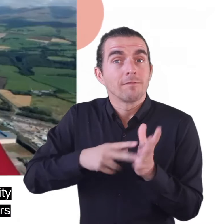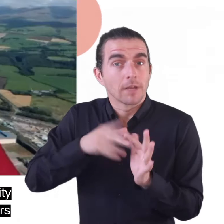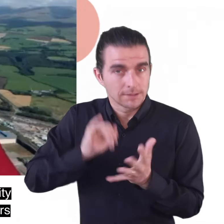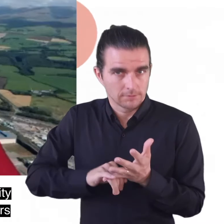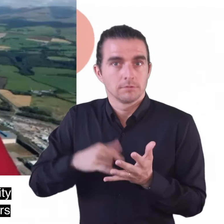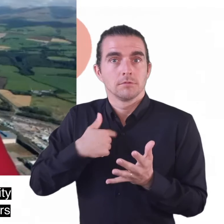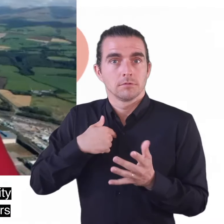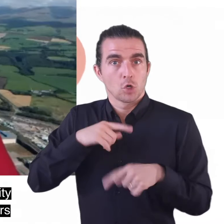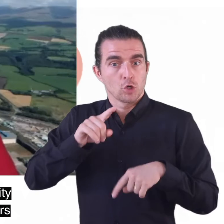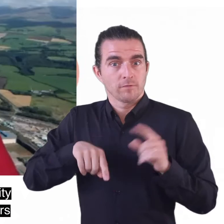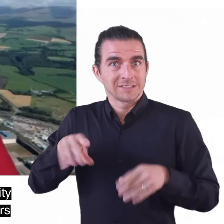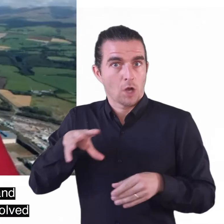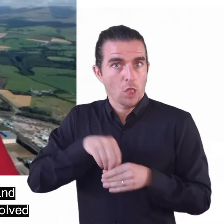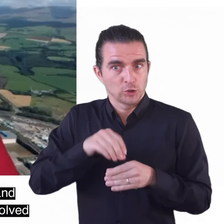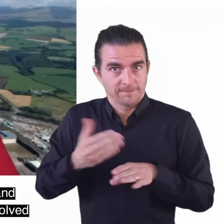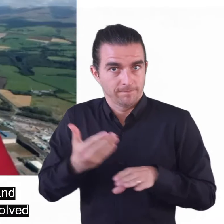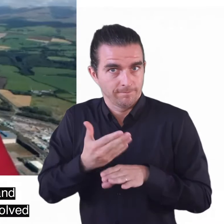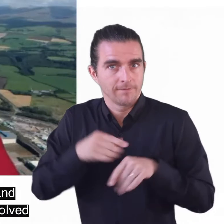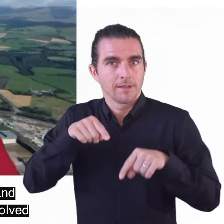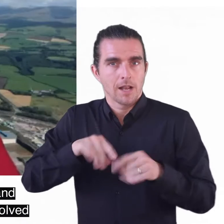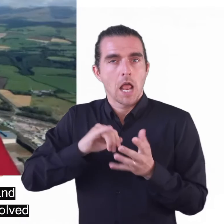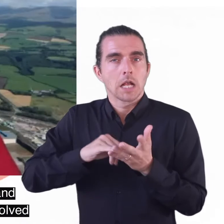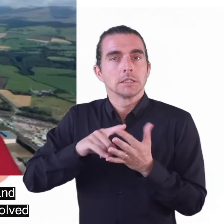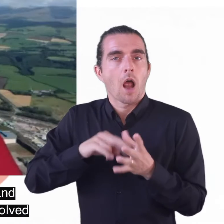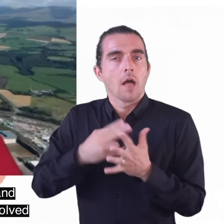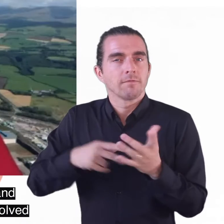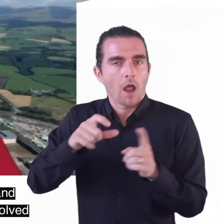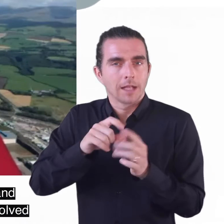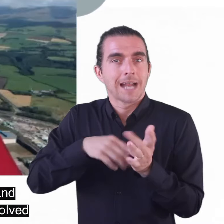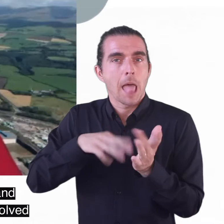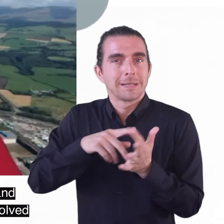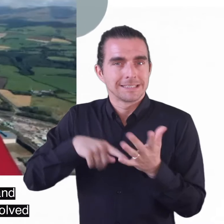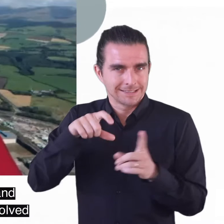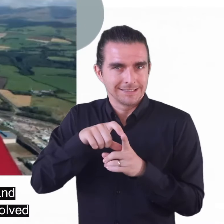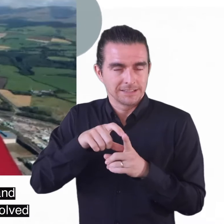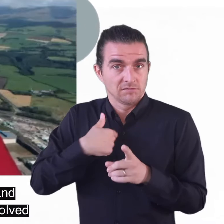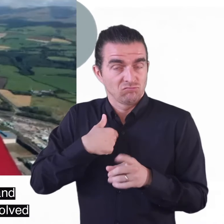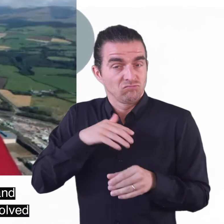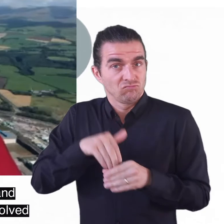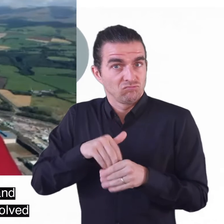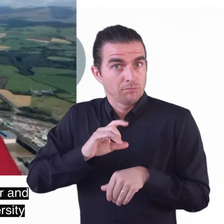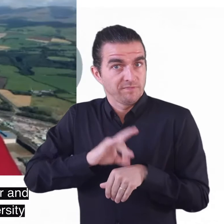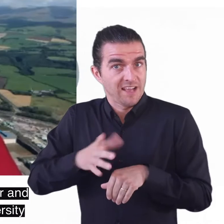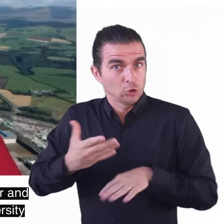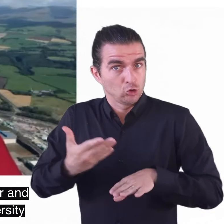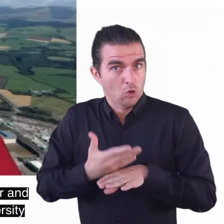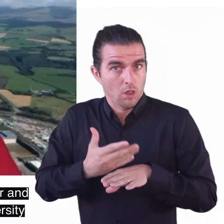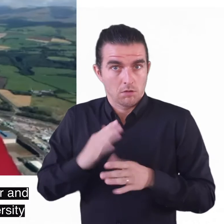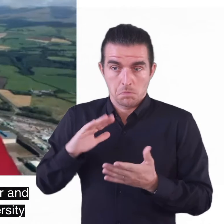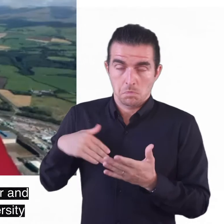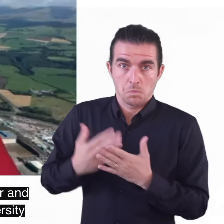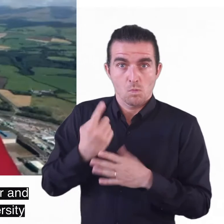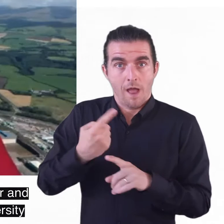of the diversity and inclusion advisors at cellarfield limited um and yeah professionally involved with this for the